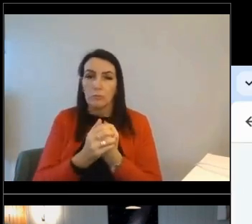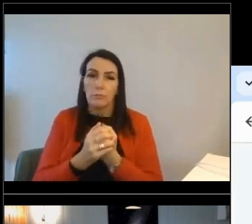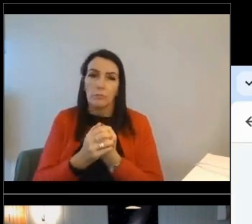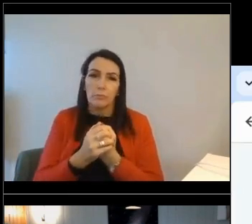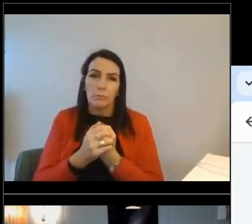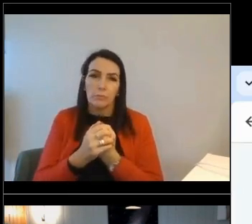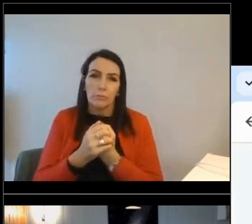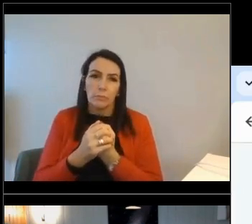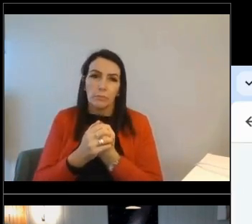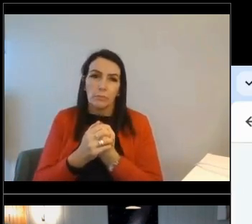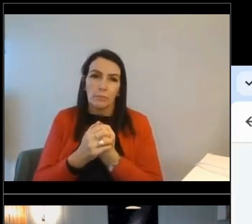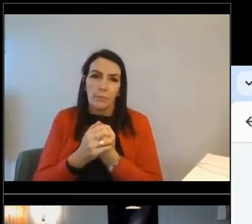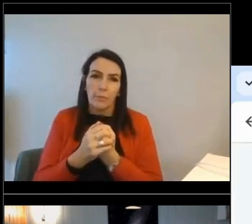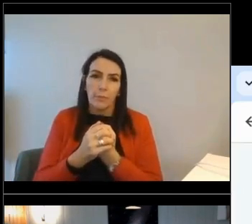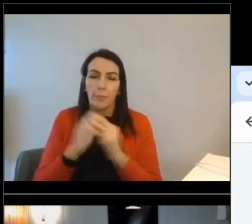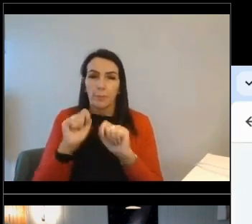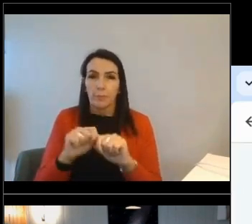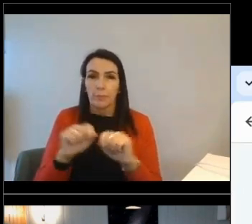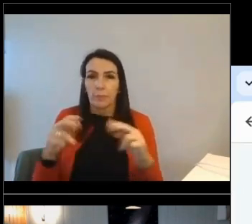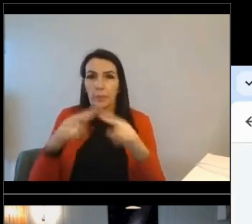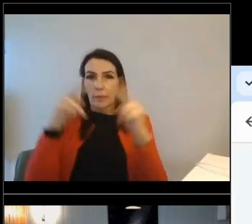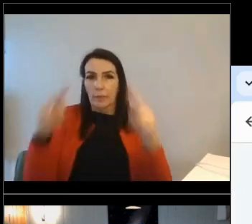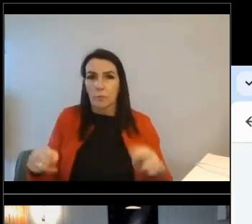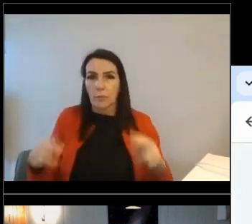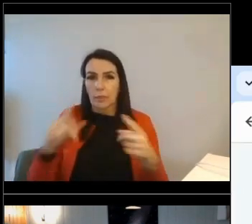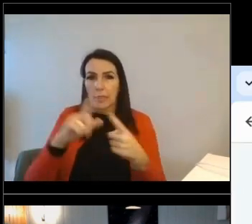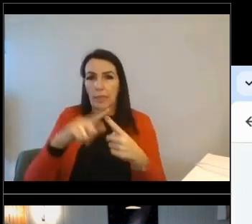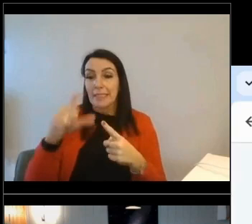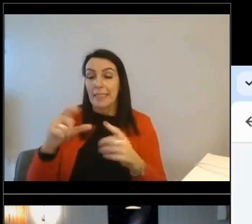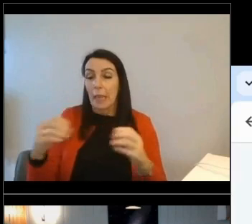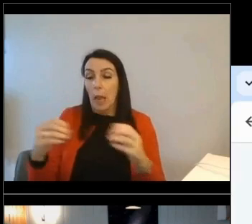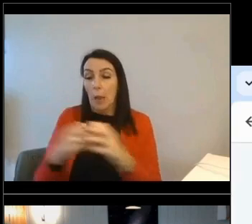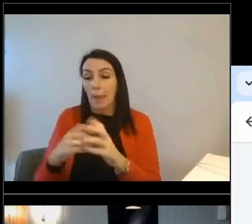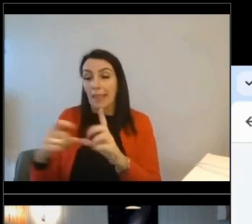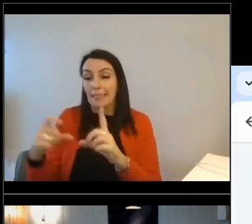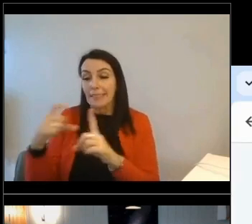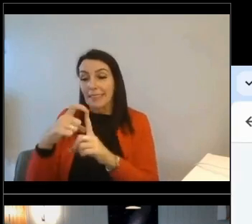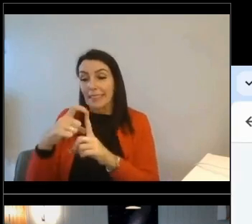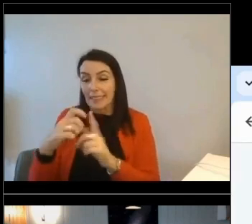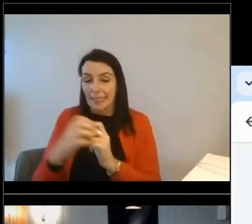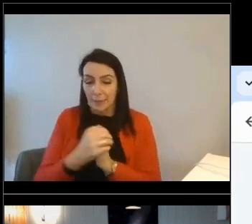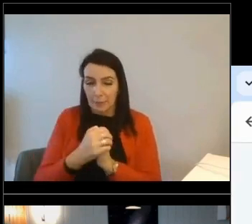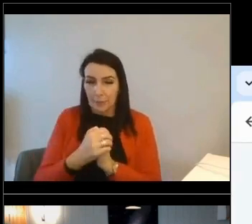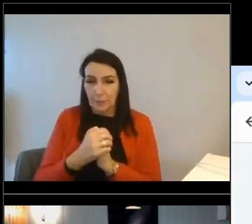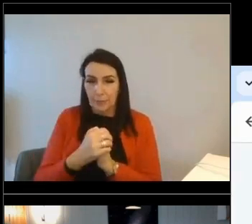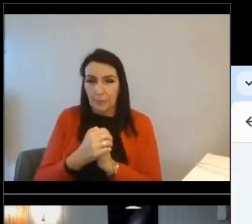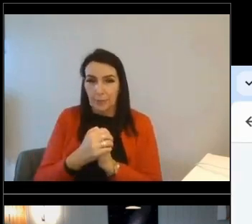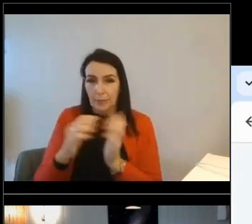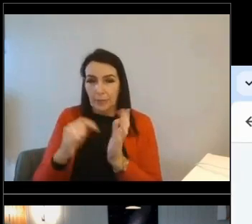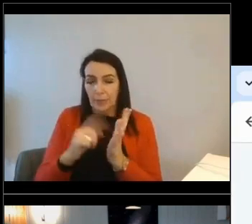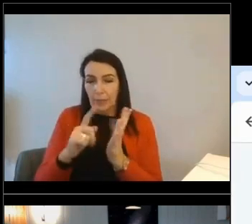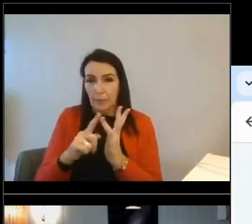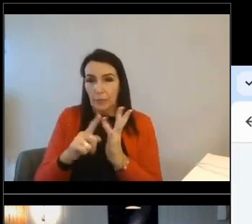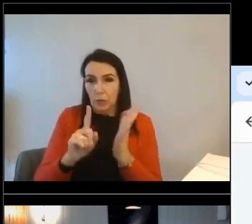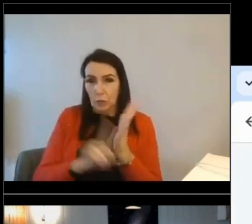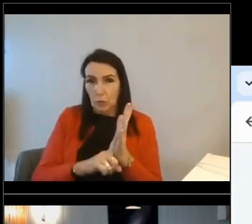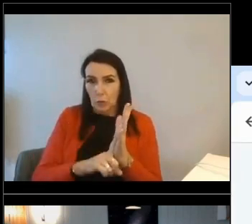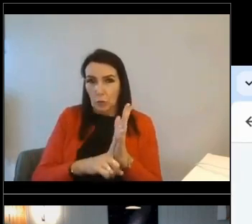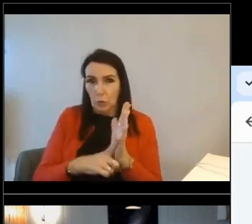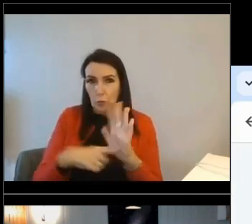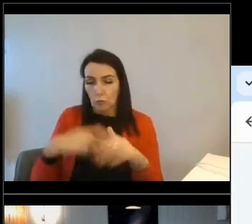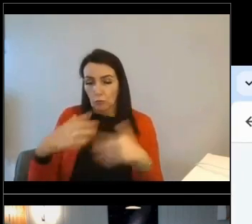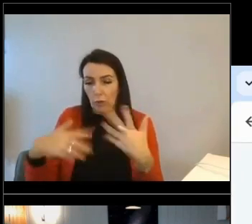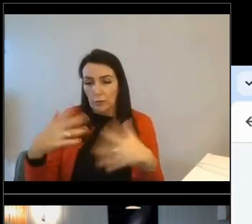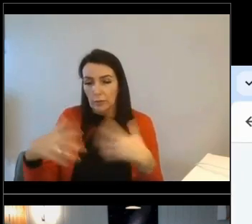We've estimated this property is an EPC band D and, you know, this tool runs in line with SAP methodology to